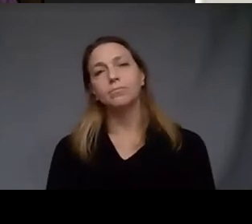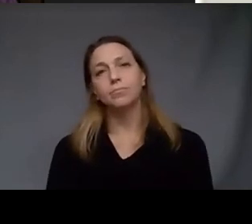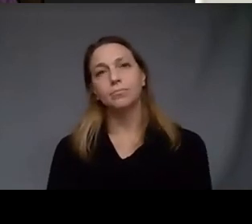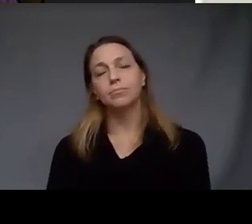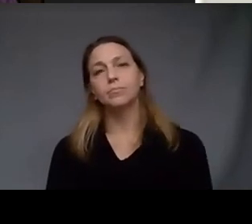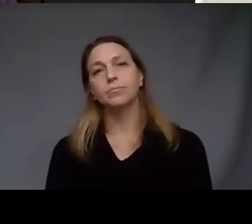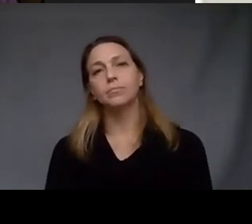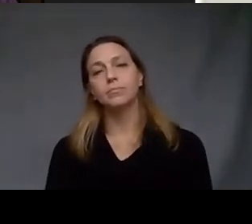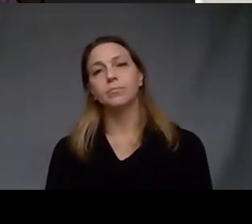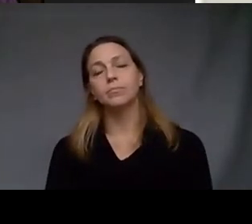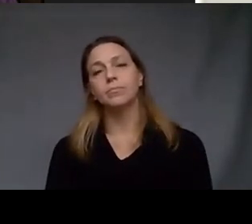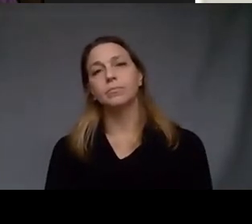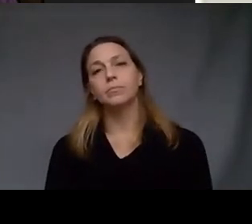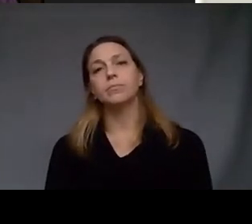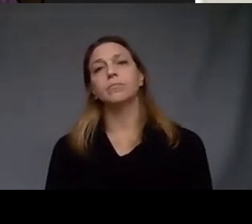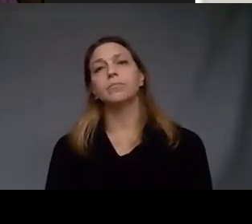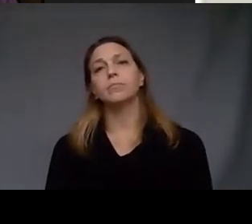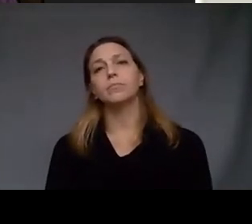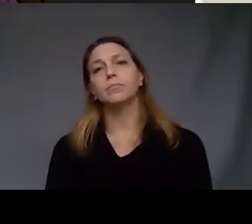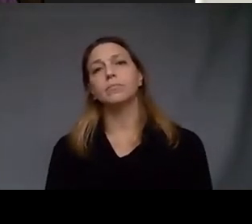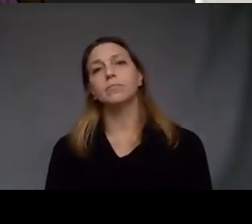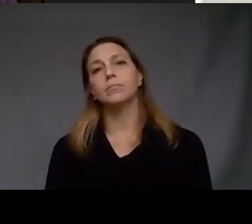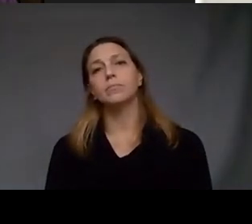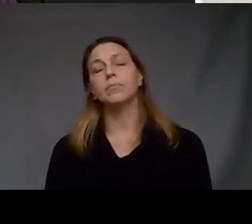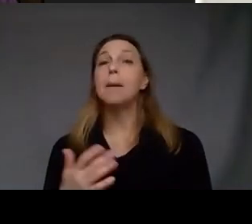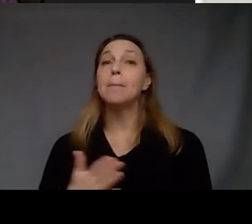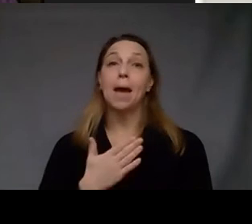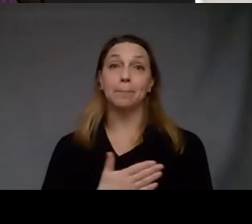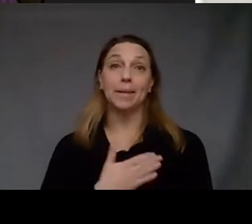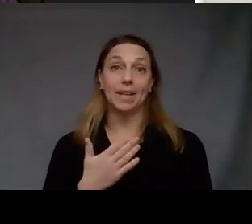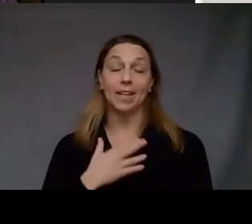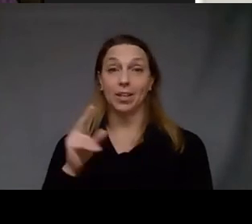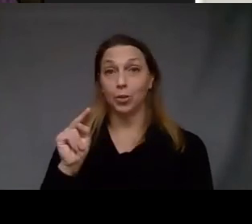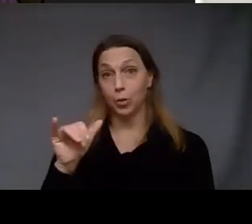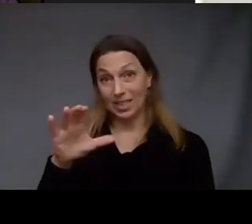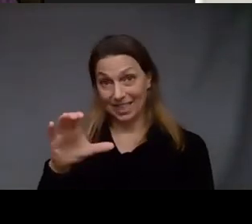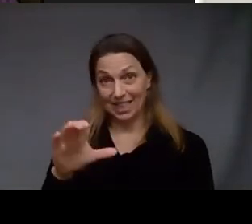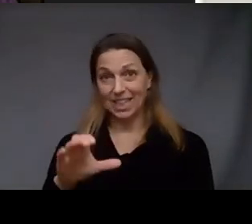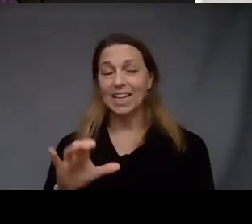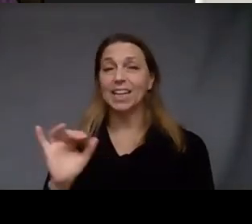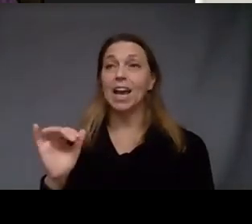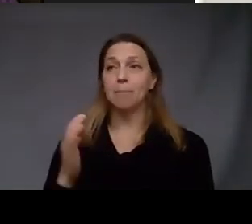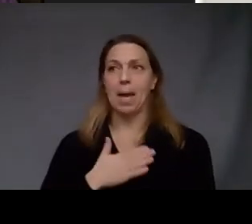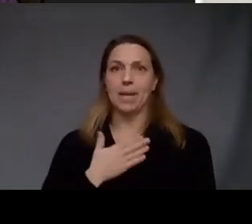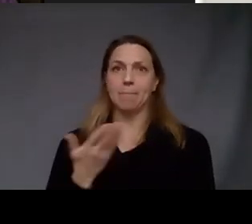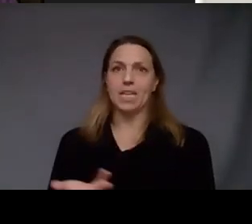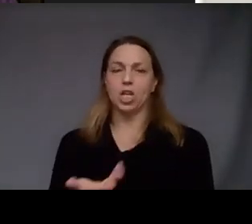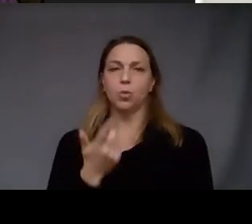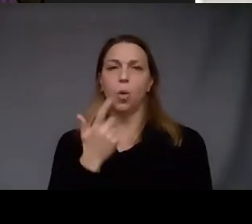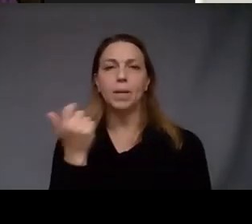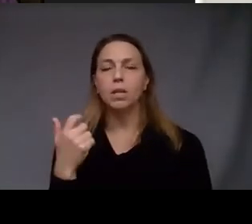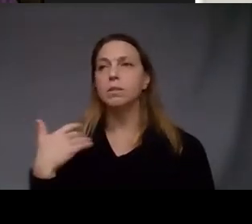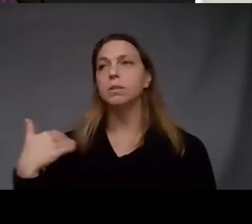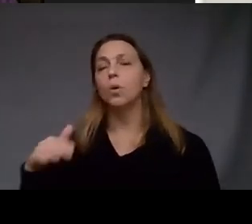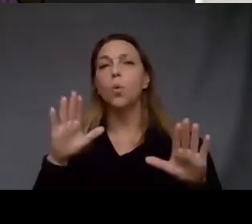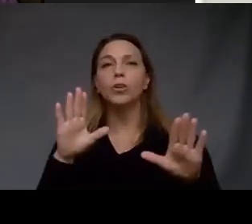and also it helps I'm happy that I'm in New York City New York City has been a great resource